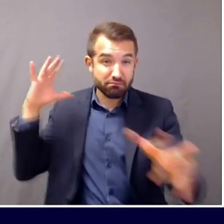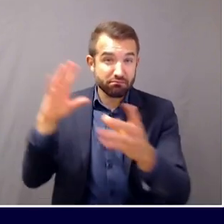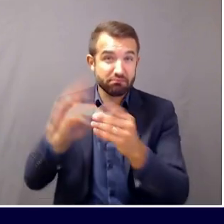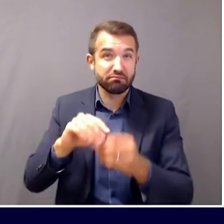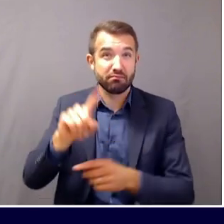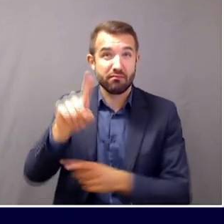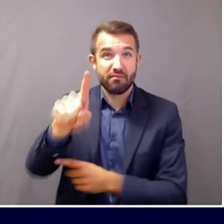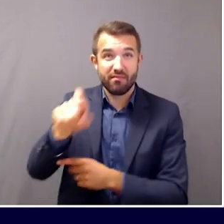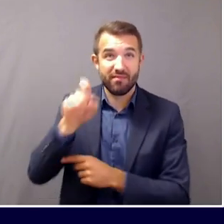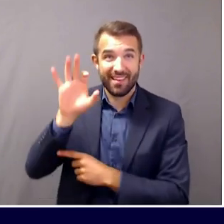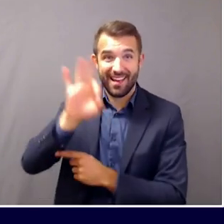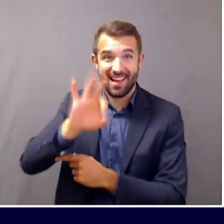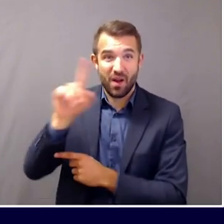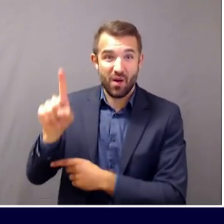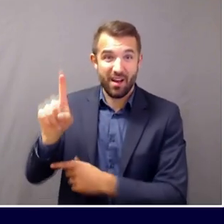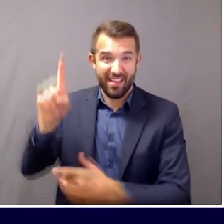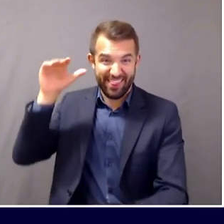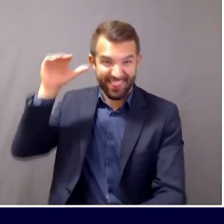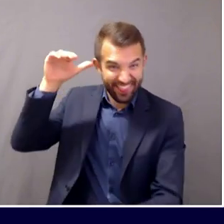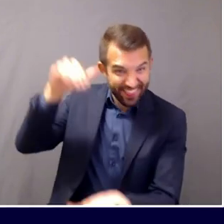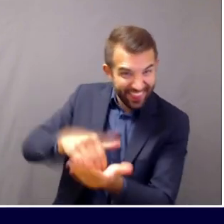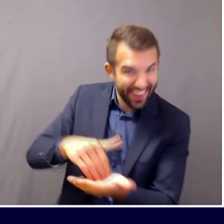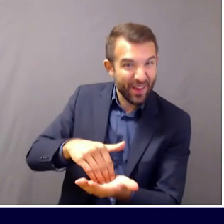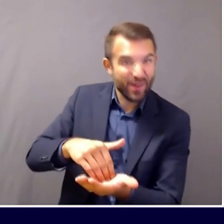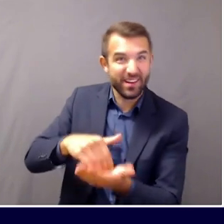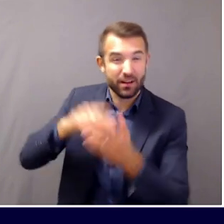reports that have been reported to Maine CDC.